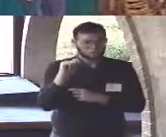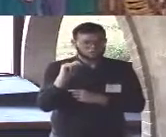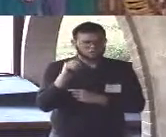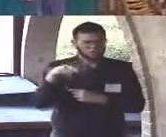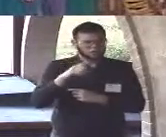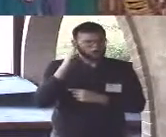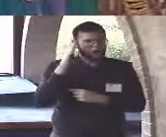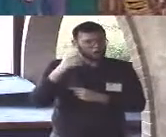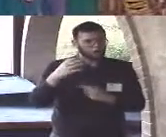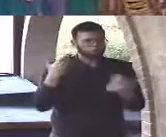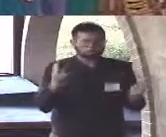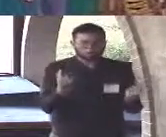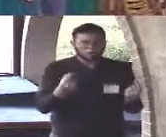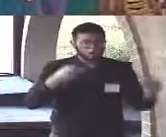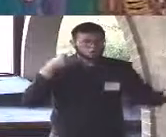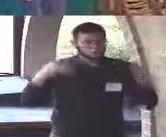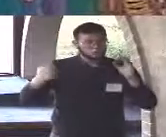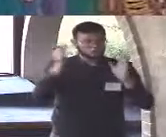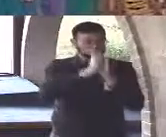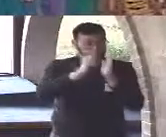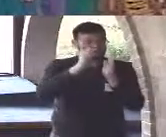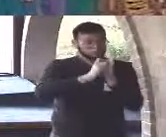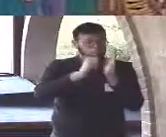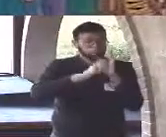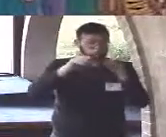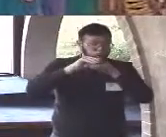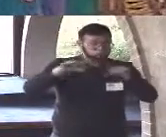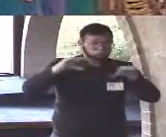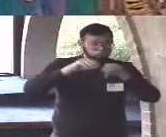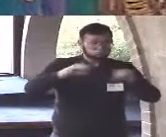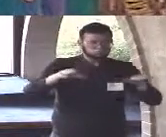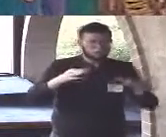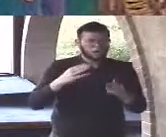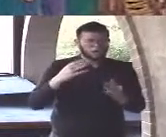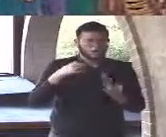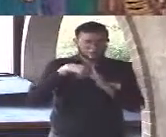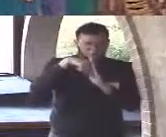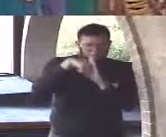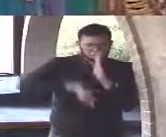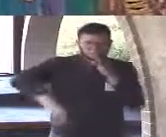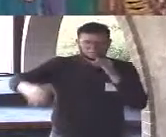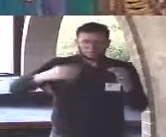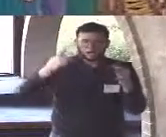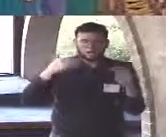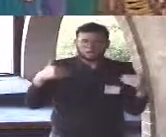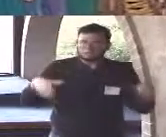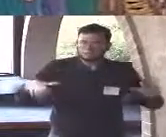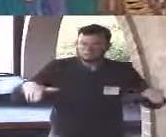detailing elaborate justifications why you ought not commit suicide having read their words